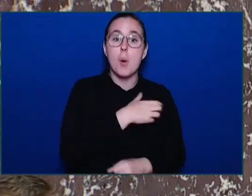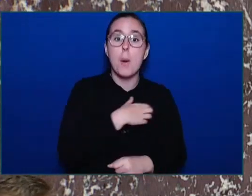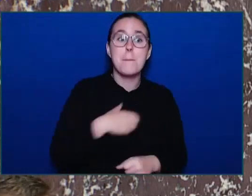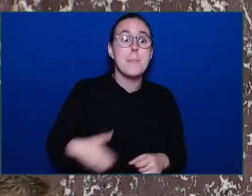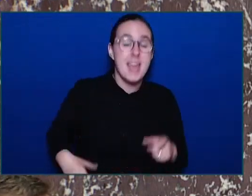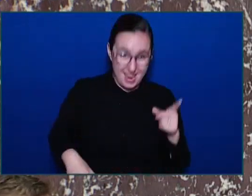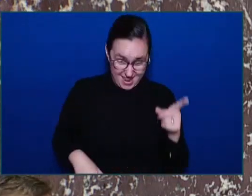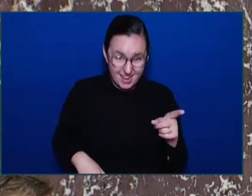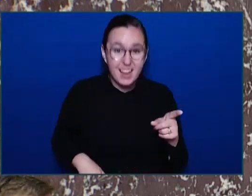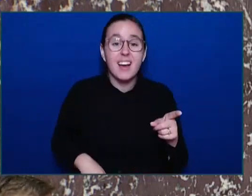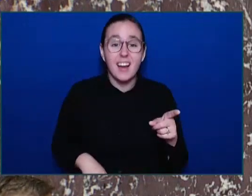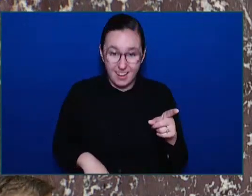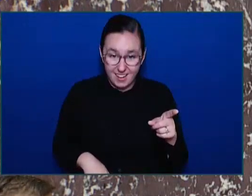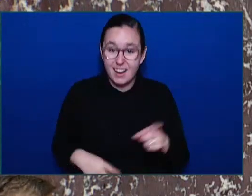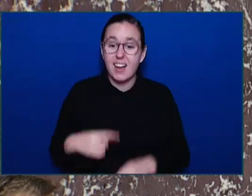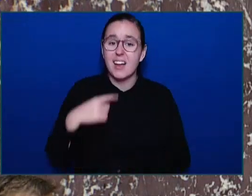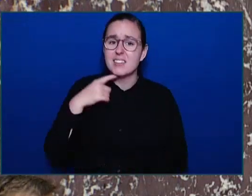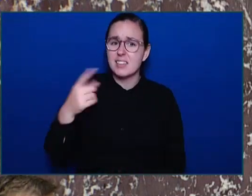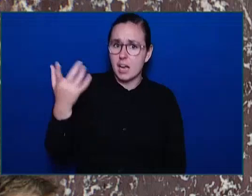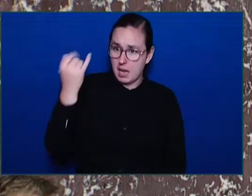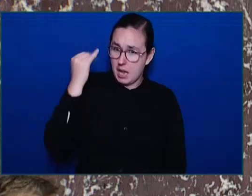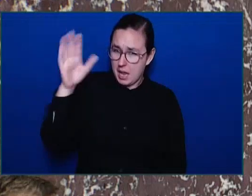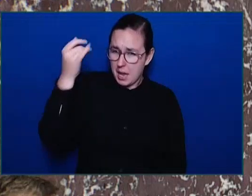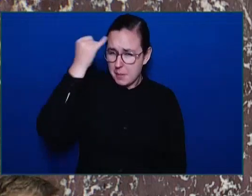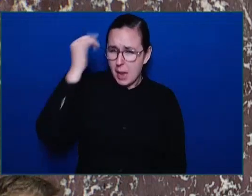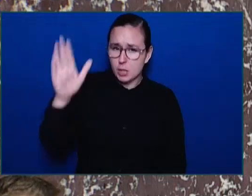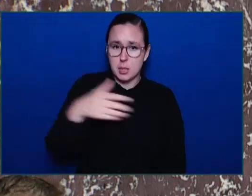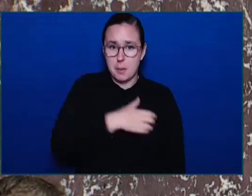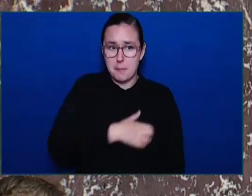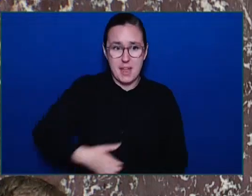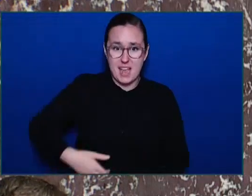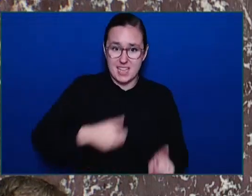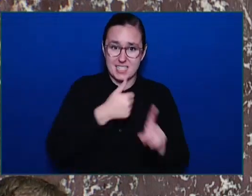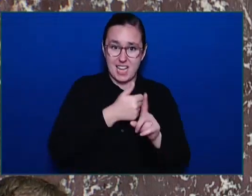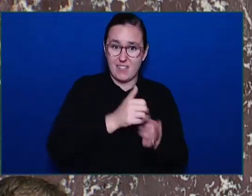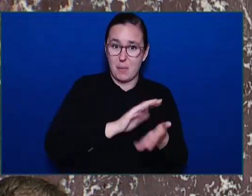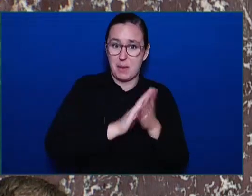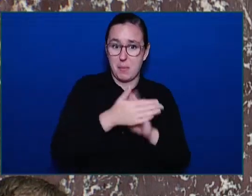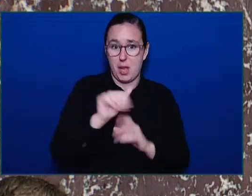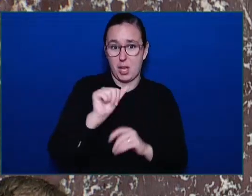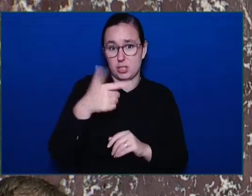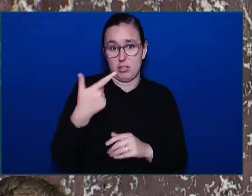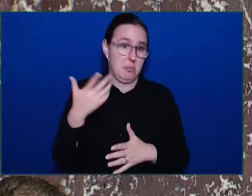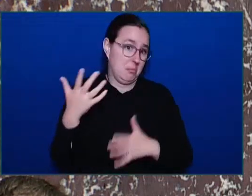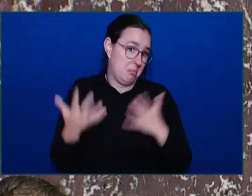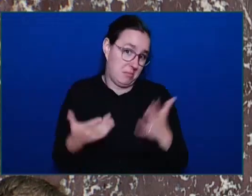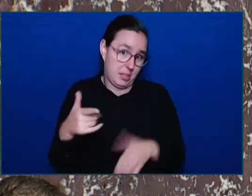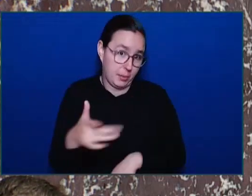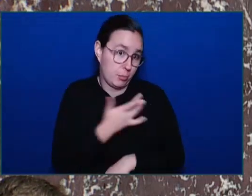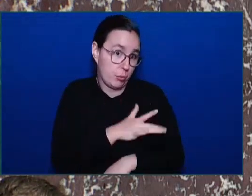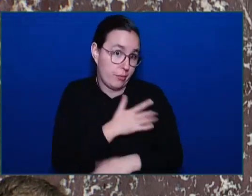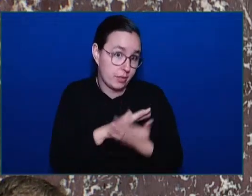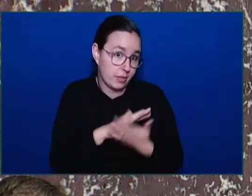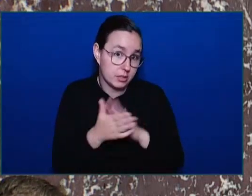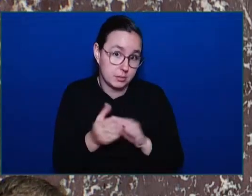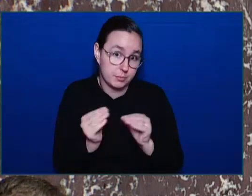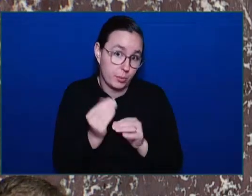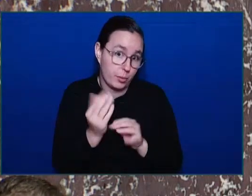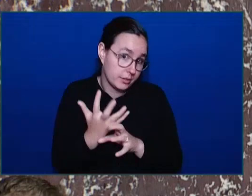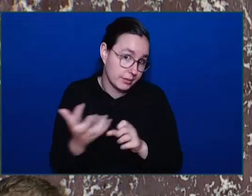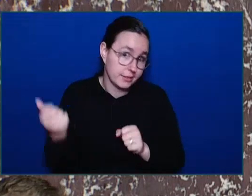Krogh had actually been made the Attorney General, perhaps this province would have been actually safer and he wouldn't have left to go to the Mayor's Chair of Nanaimo in the first place.